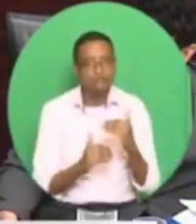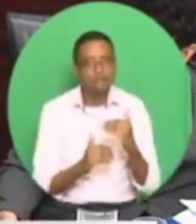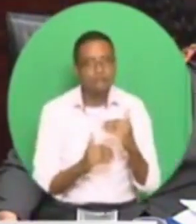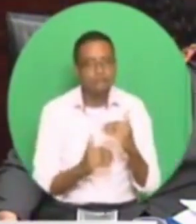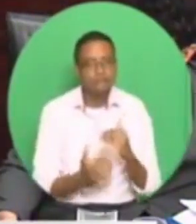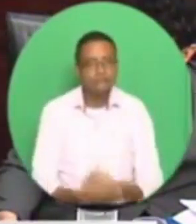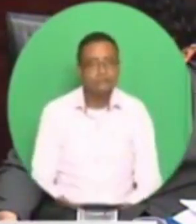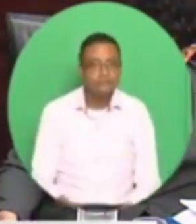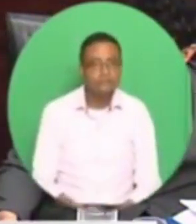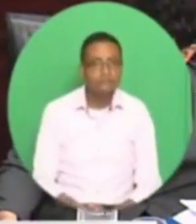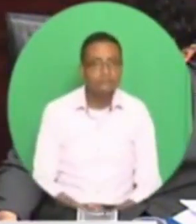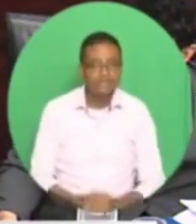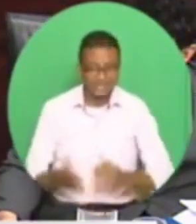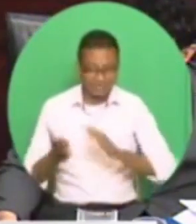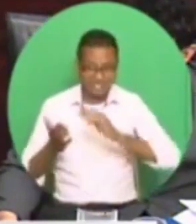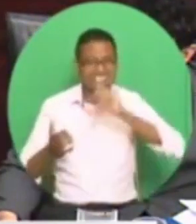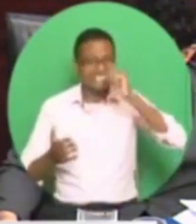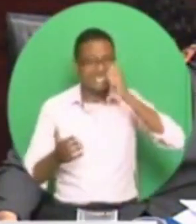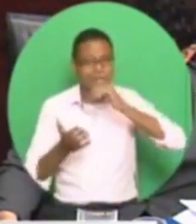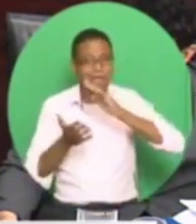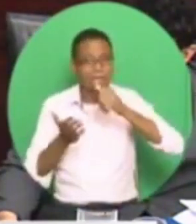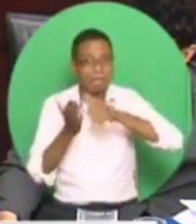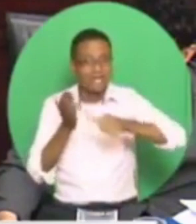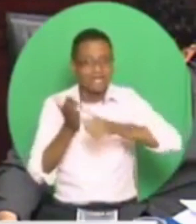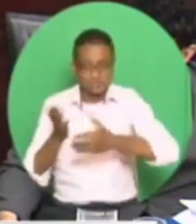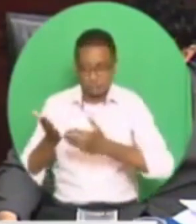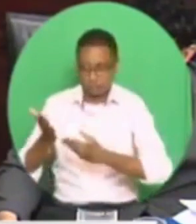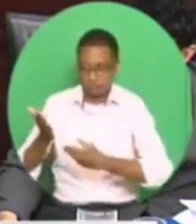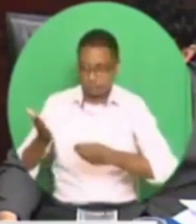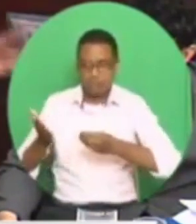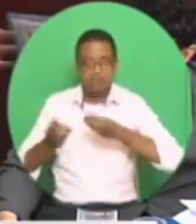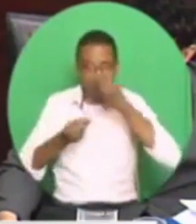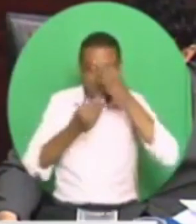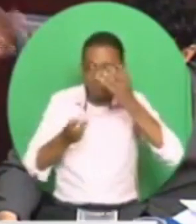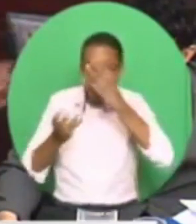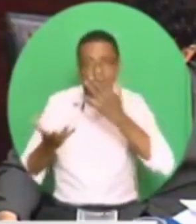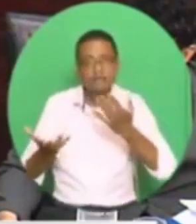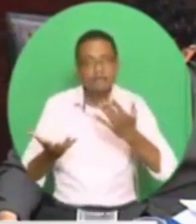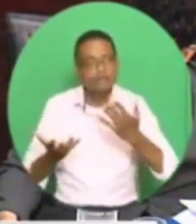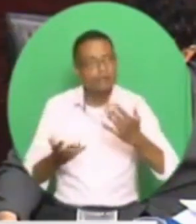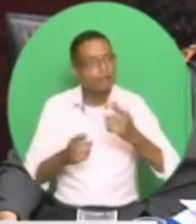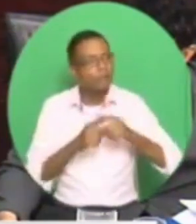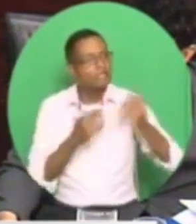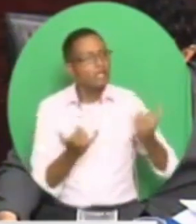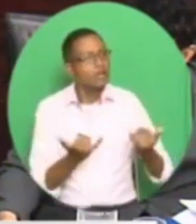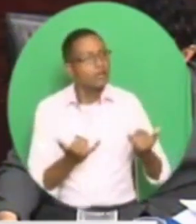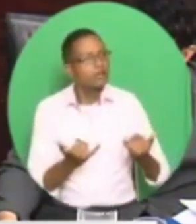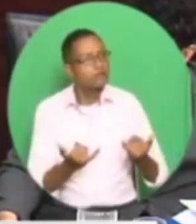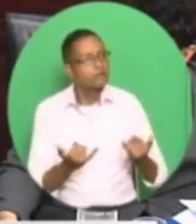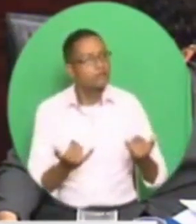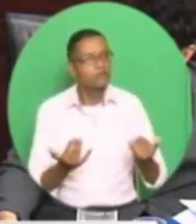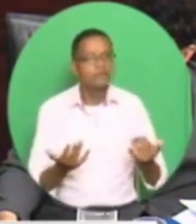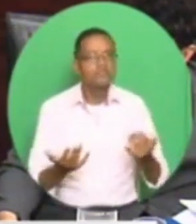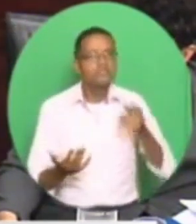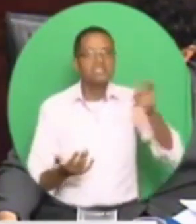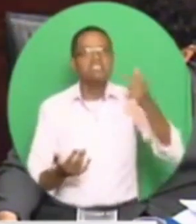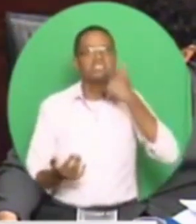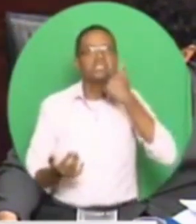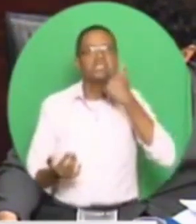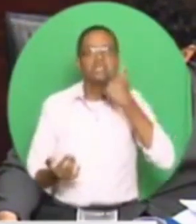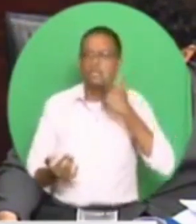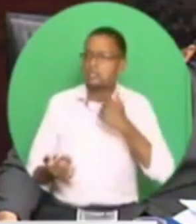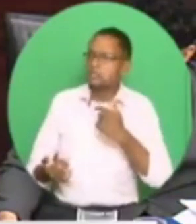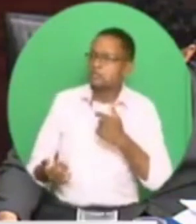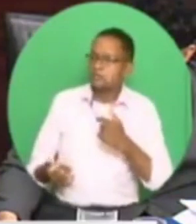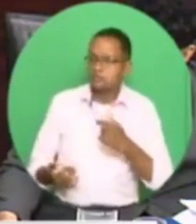So, about 10 pages of that. But they have this mantra. They left us with no money and we had no money to do this. Had no money